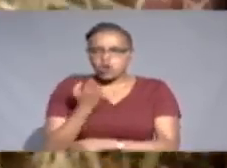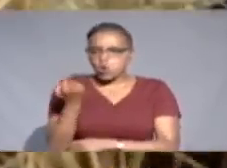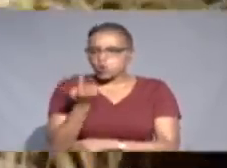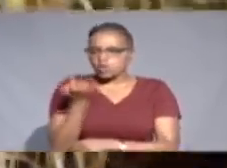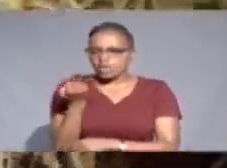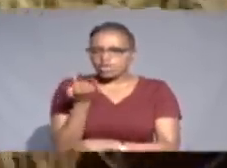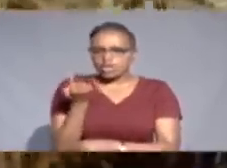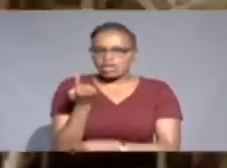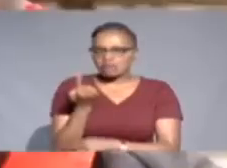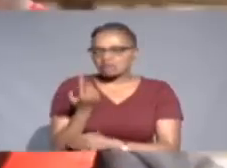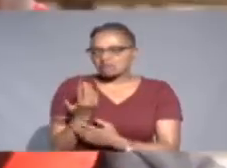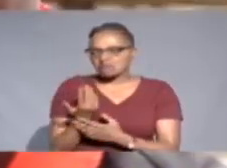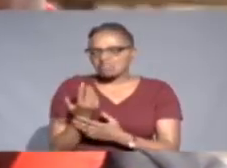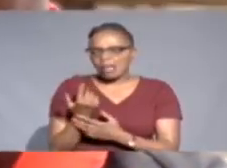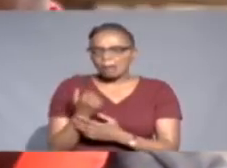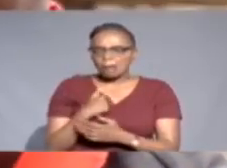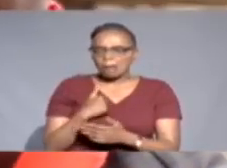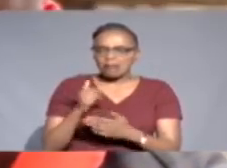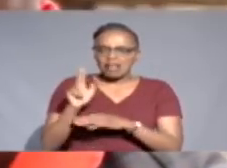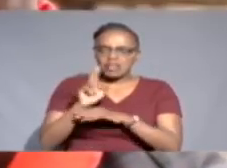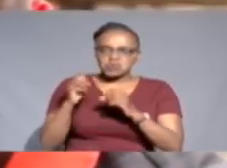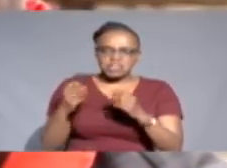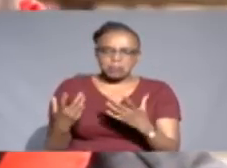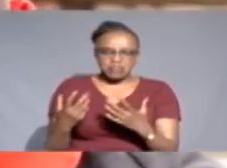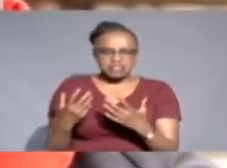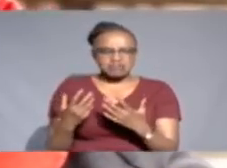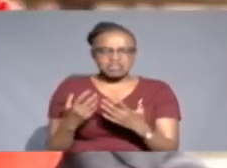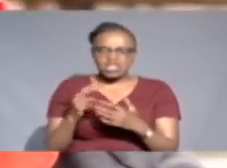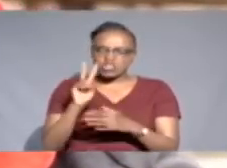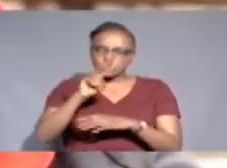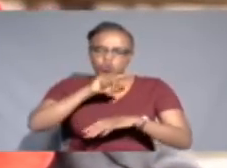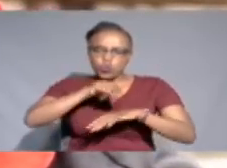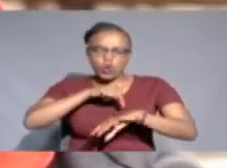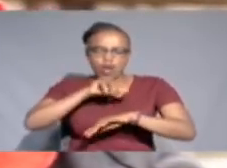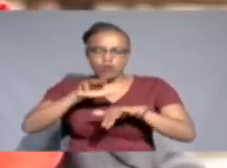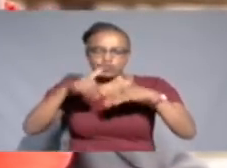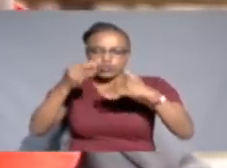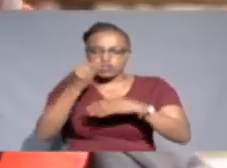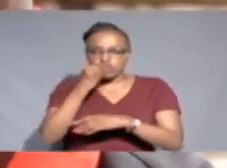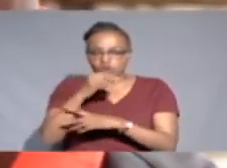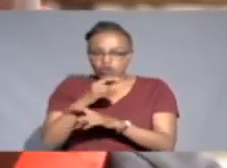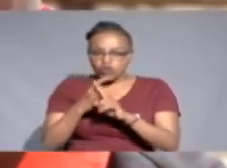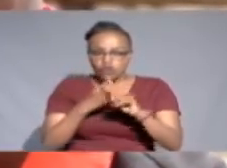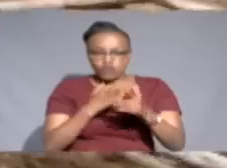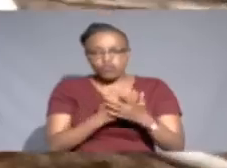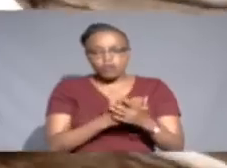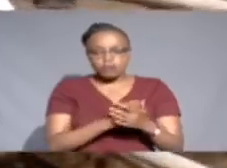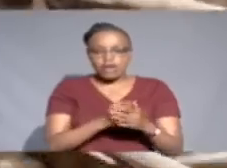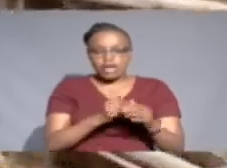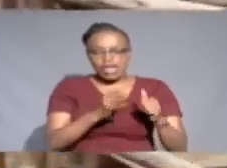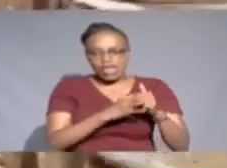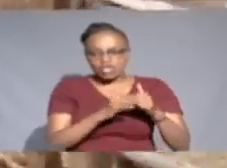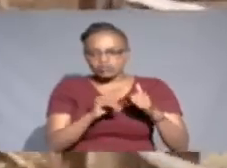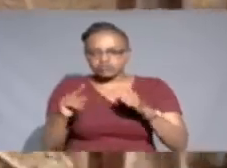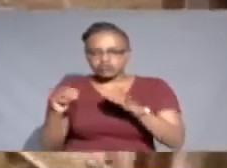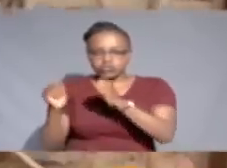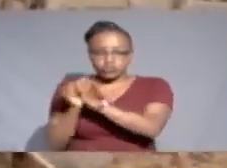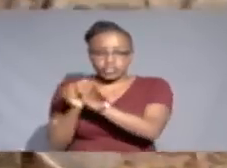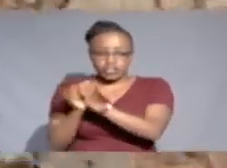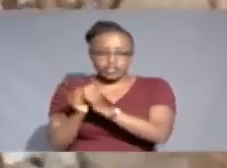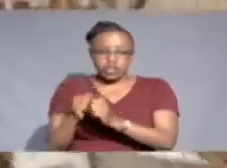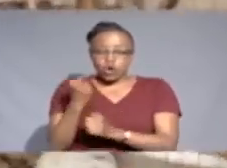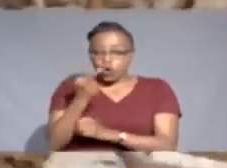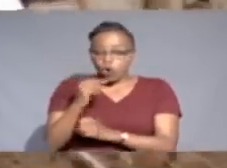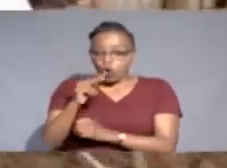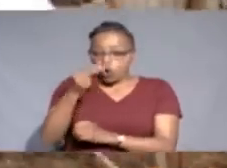took me two hours to feed the animals from eight to ten. But it's not just